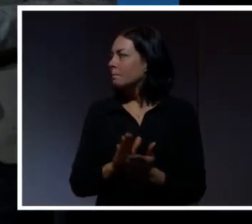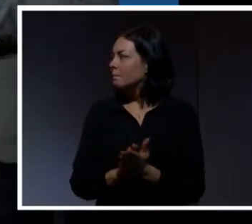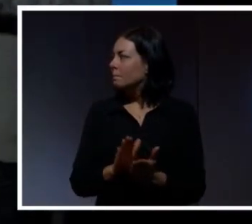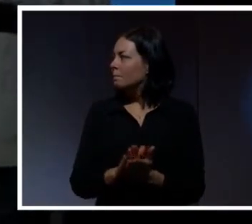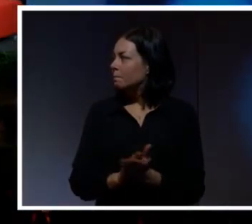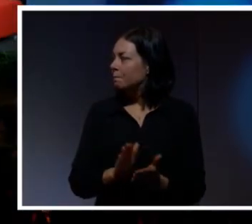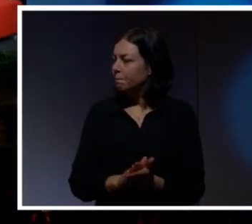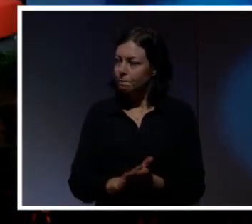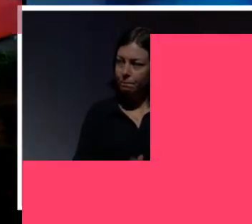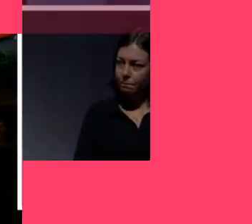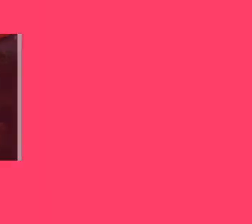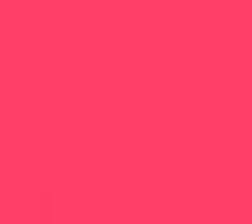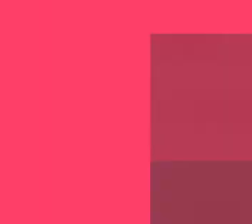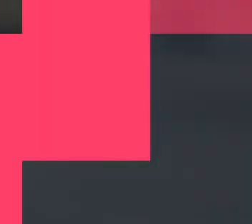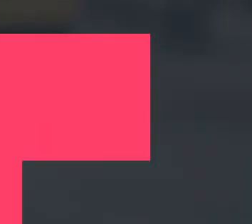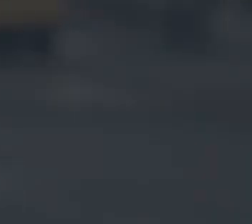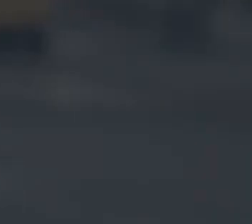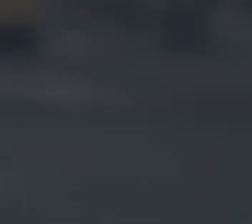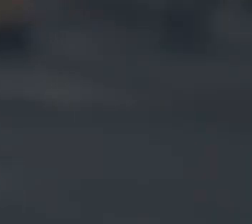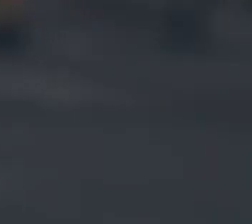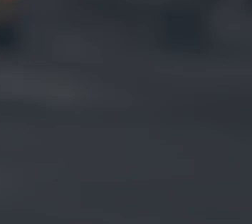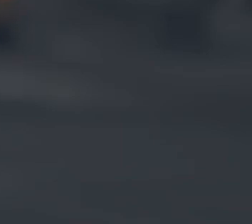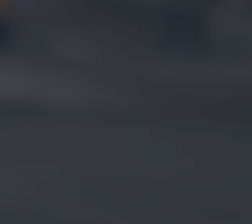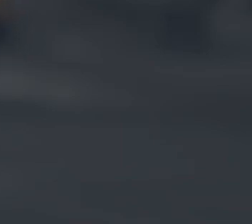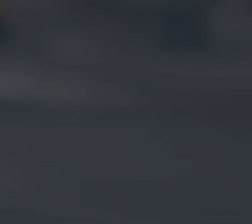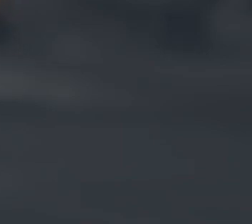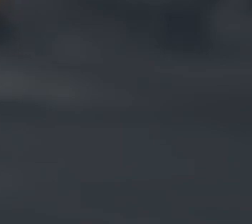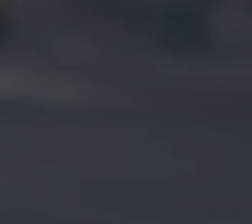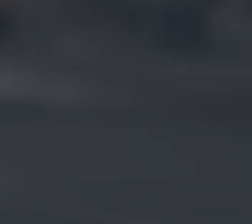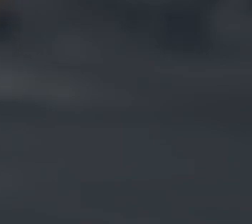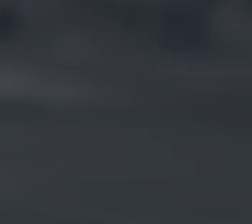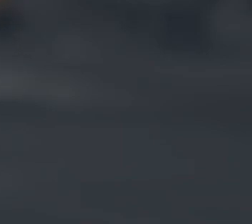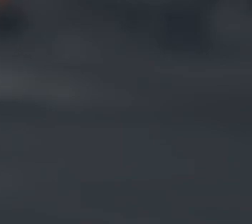I'll take You'll have that. Thank you very much. Thank you very